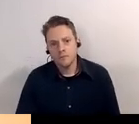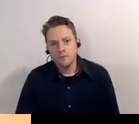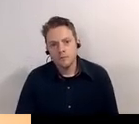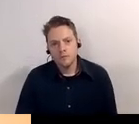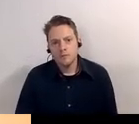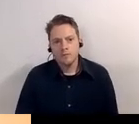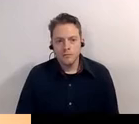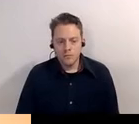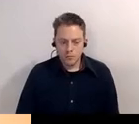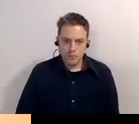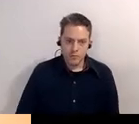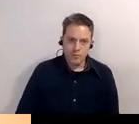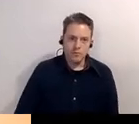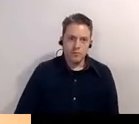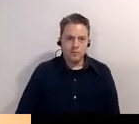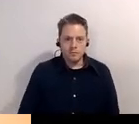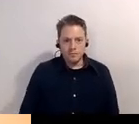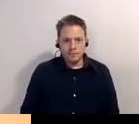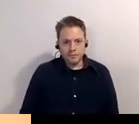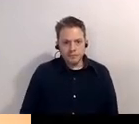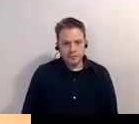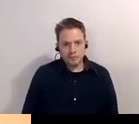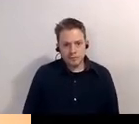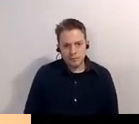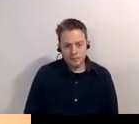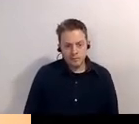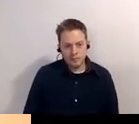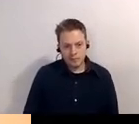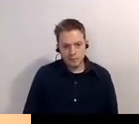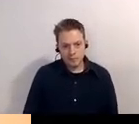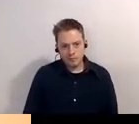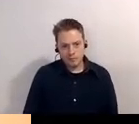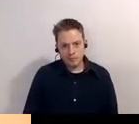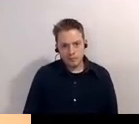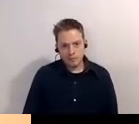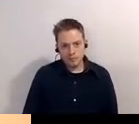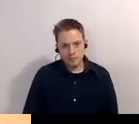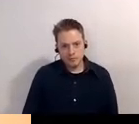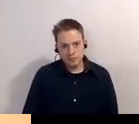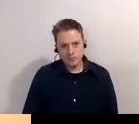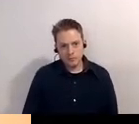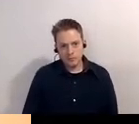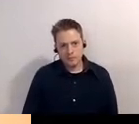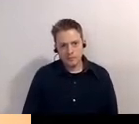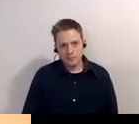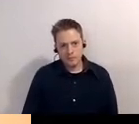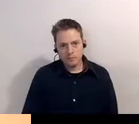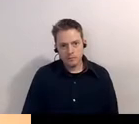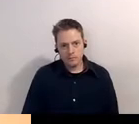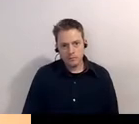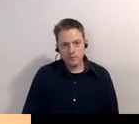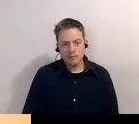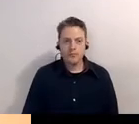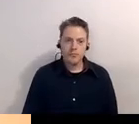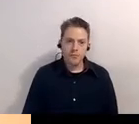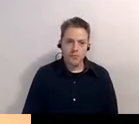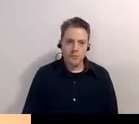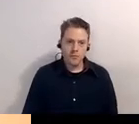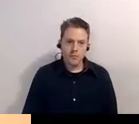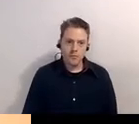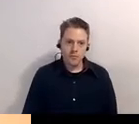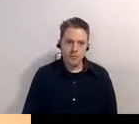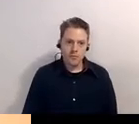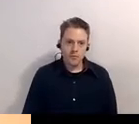building with the arched windows that's market street and market street is called market street because of the farmers market that was here in this building